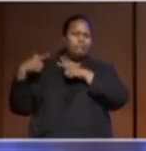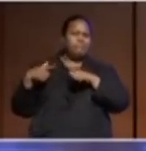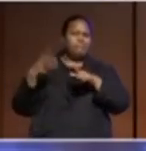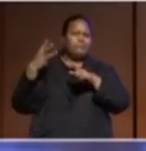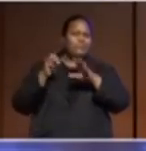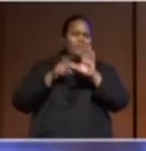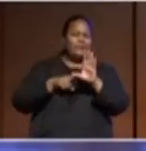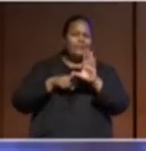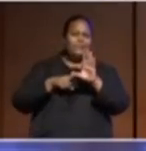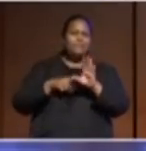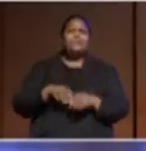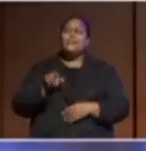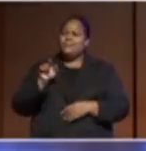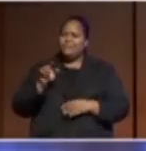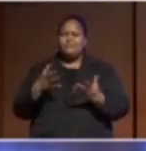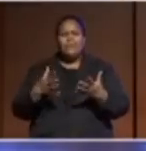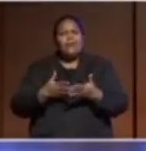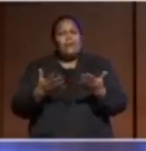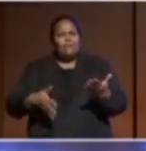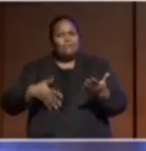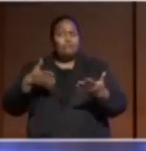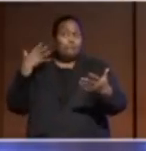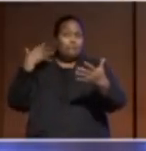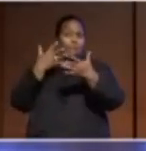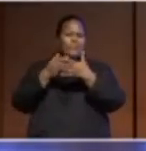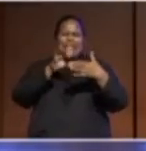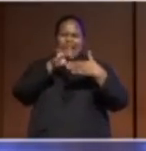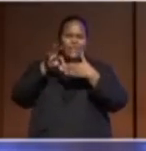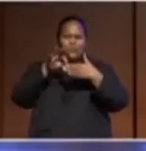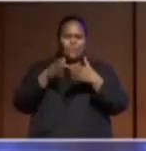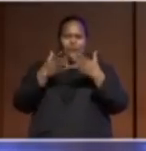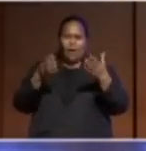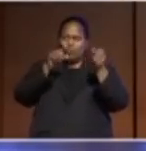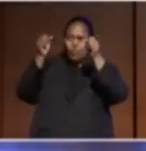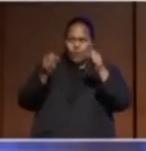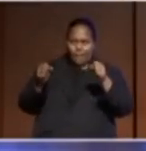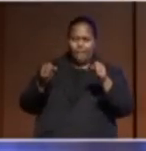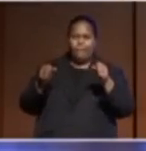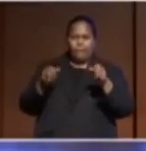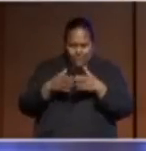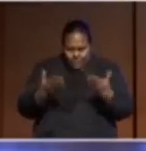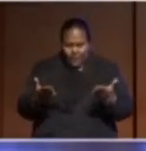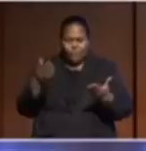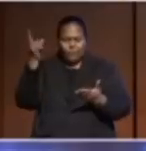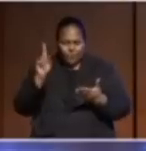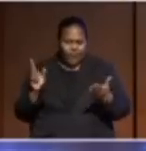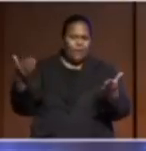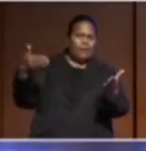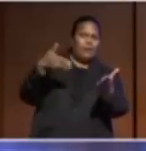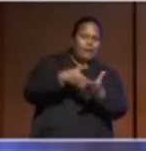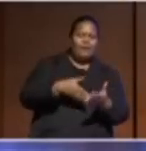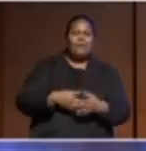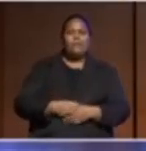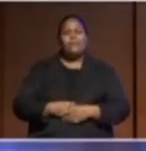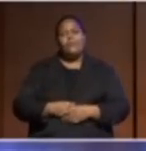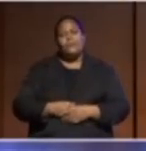have been those moments for you in leadership that really have shaped who you are today? And I was most intrigued also to